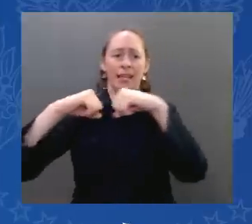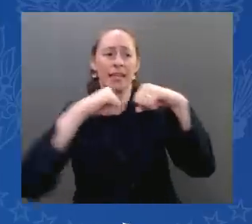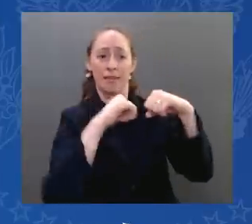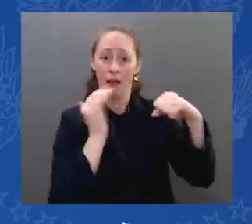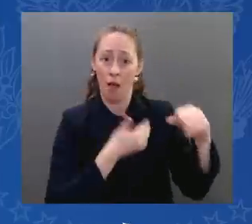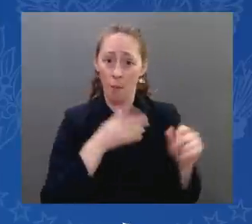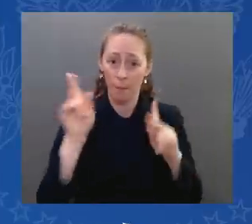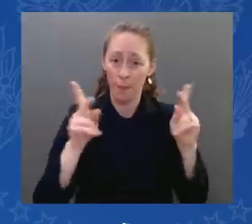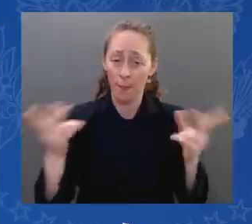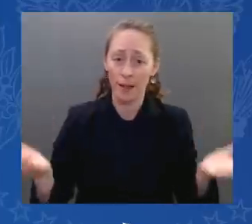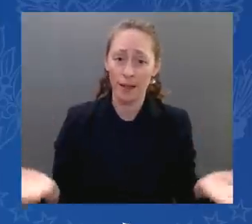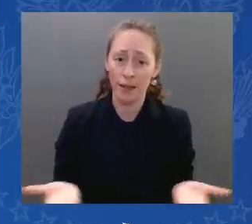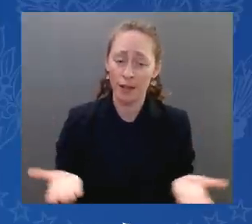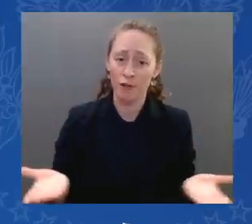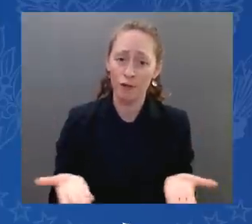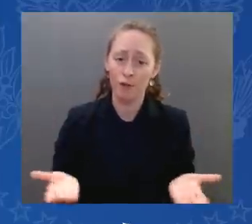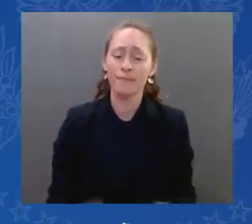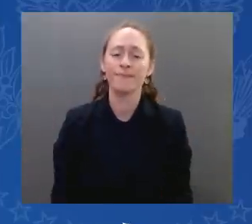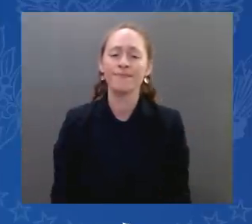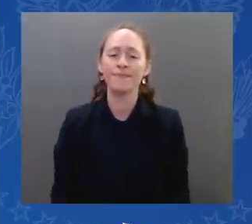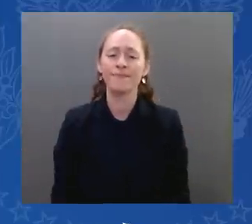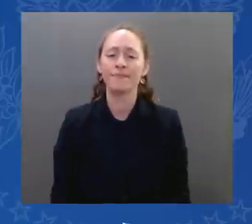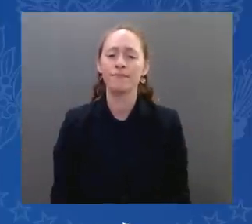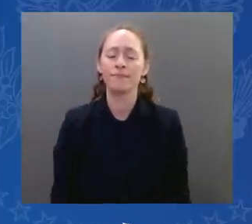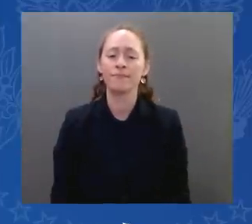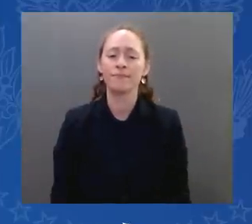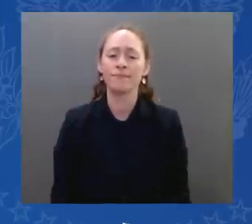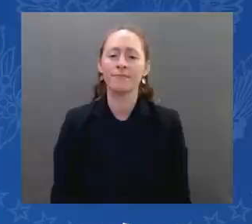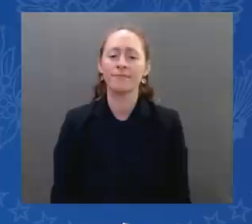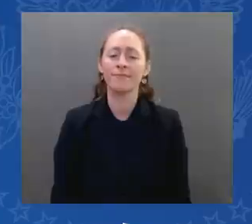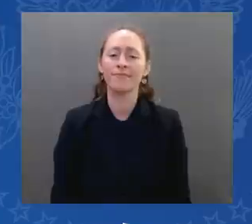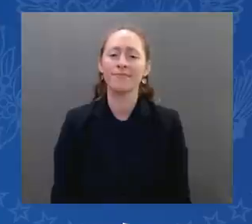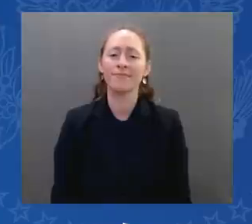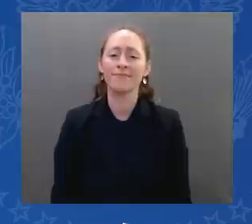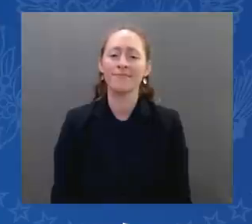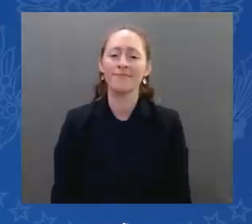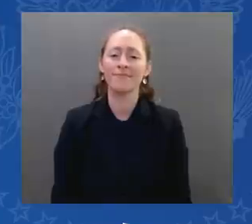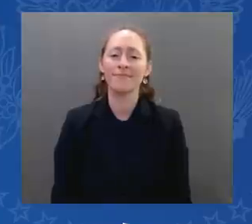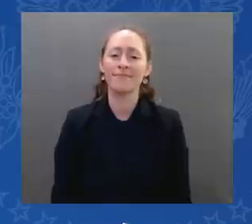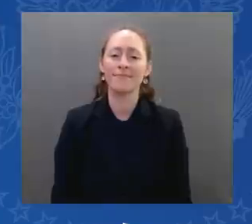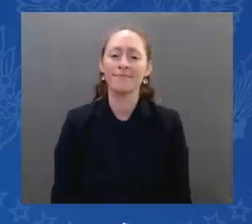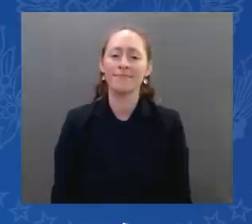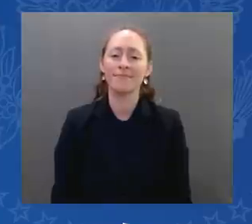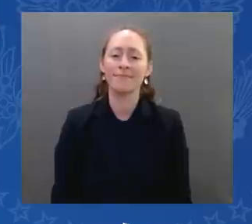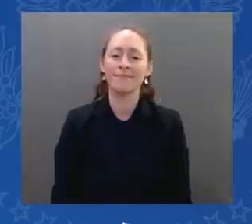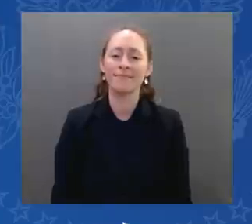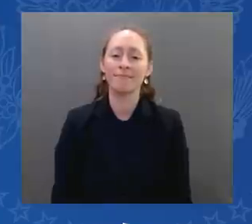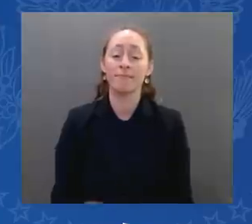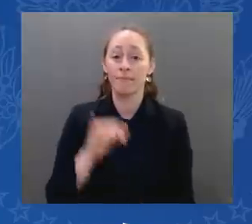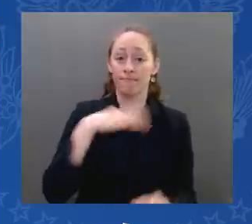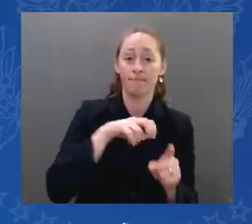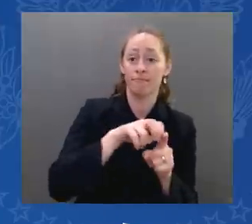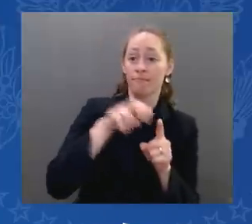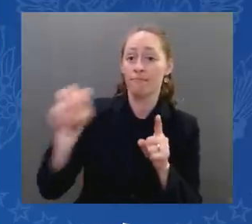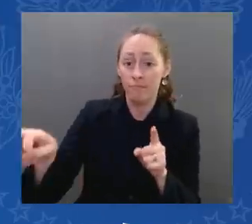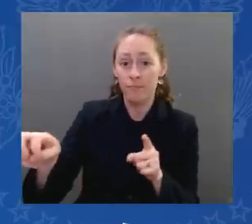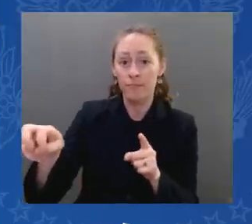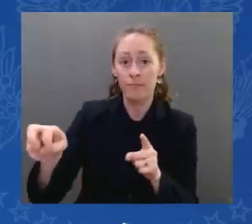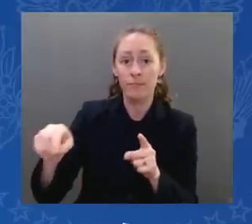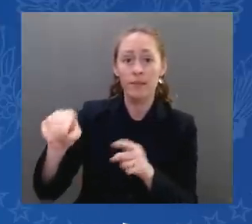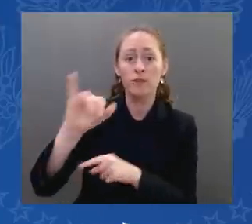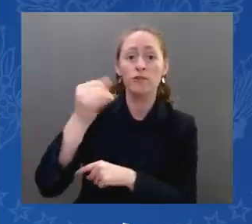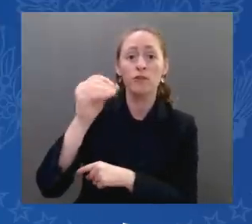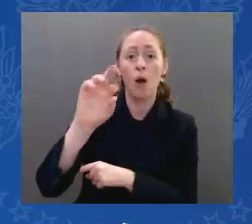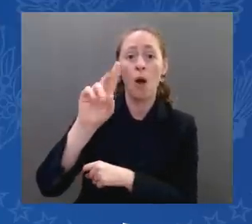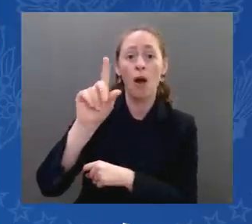same. If you want your independence, your hands must defend you and your legs must